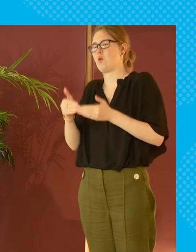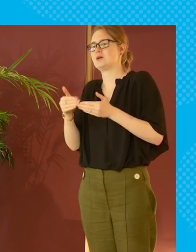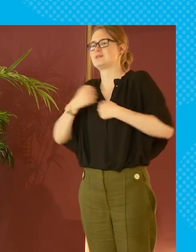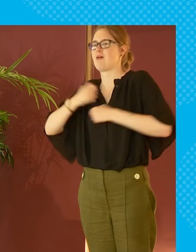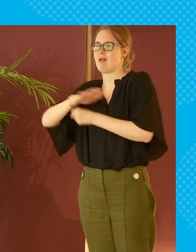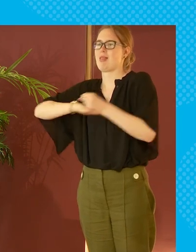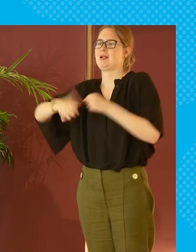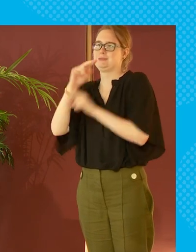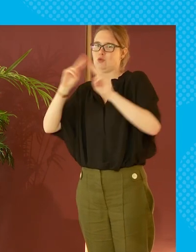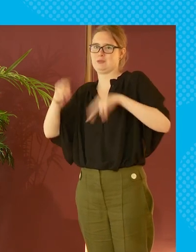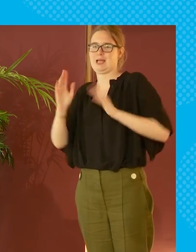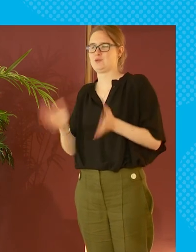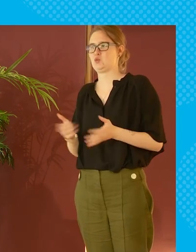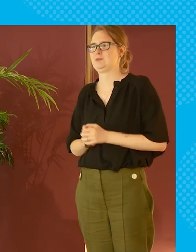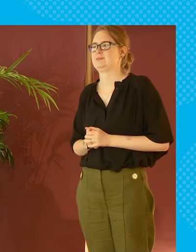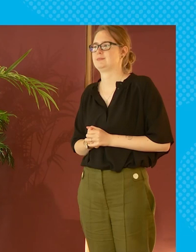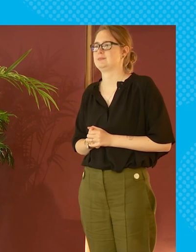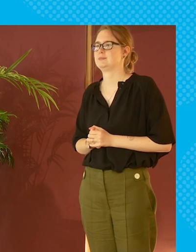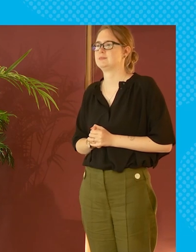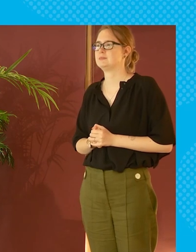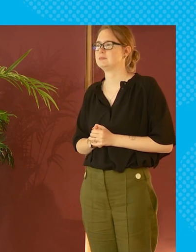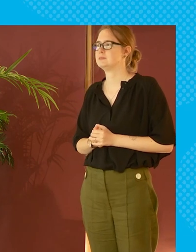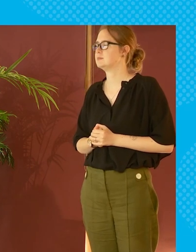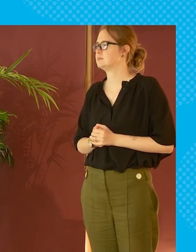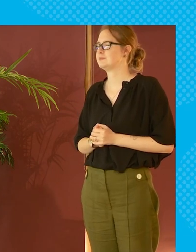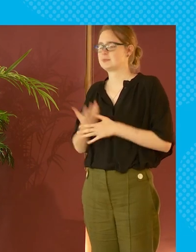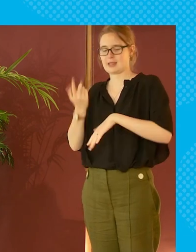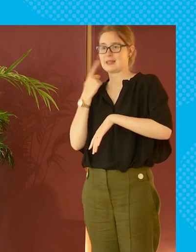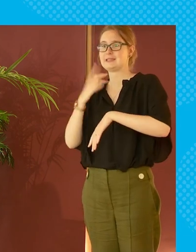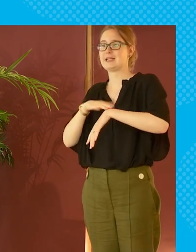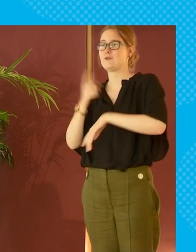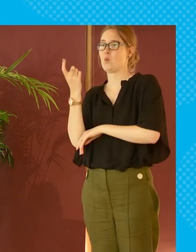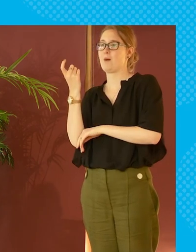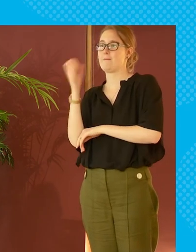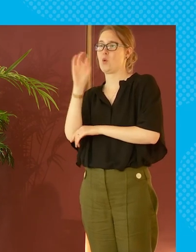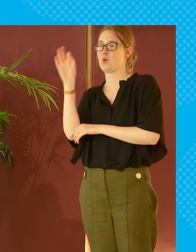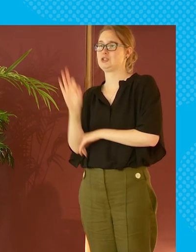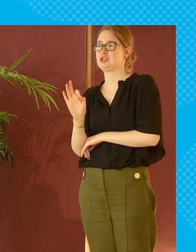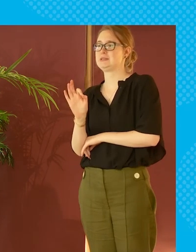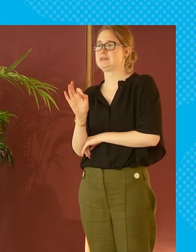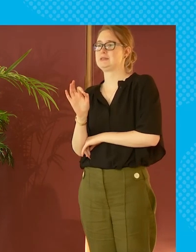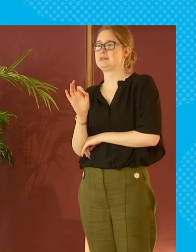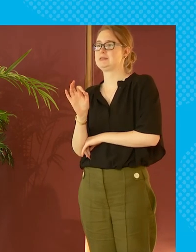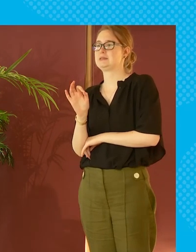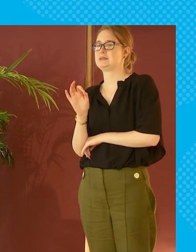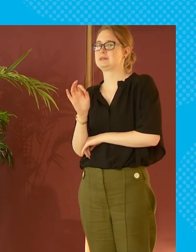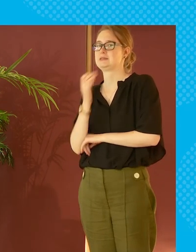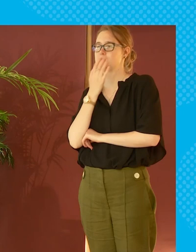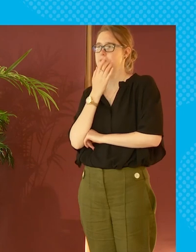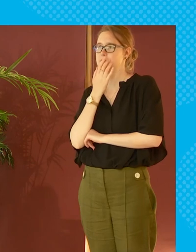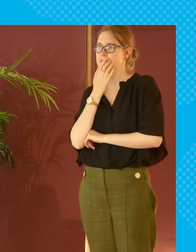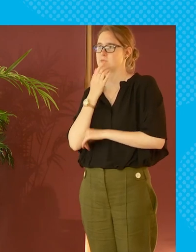we have to look at is our is our land and property i think we've probably got time for one more one more question yes